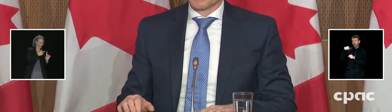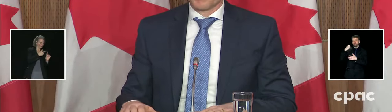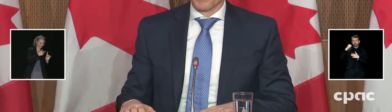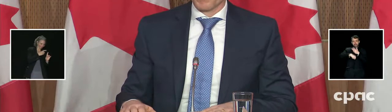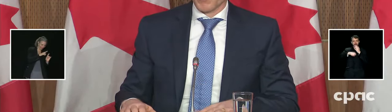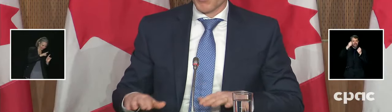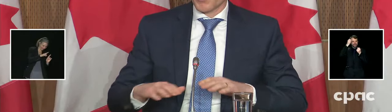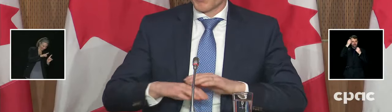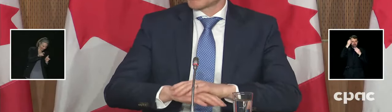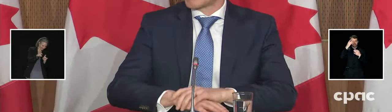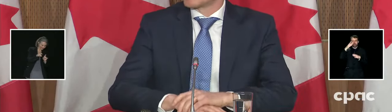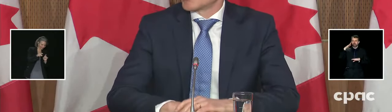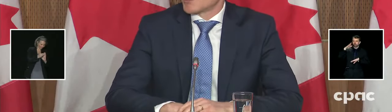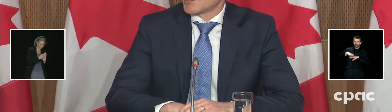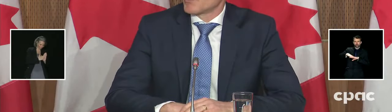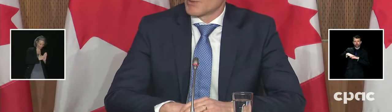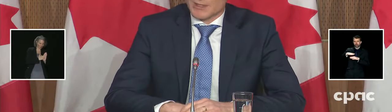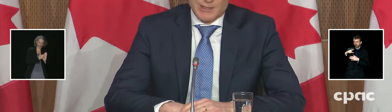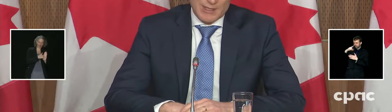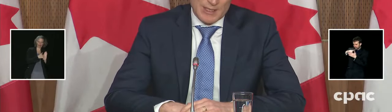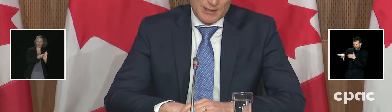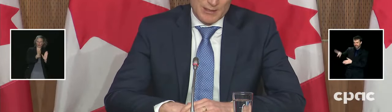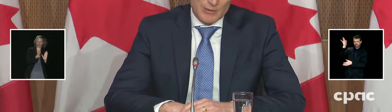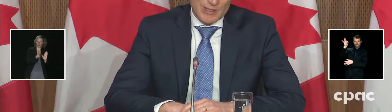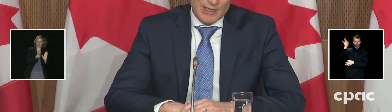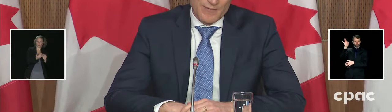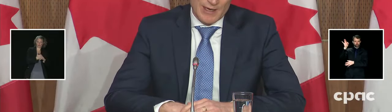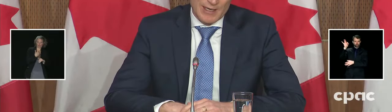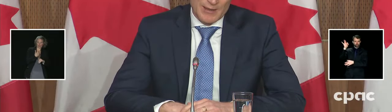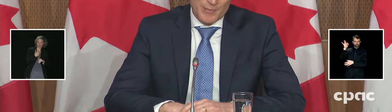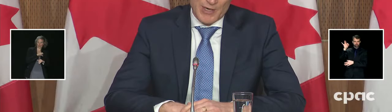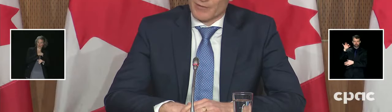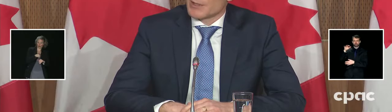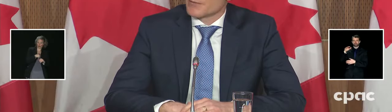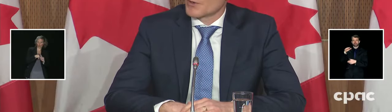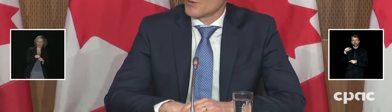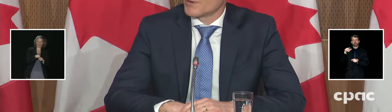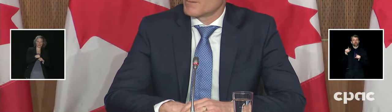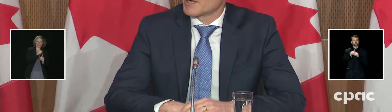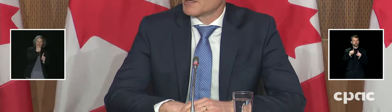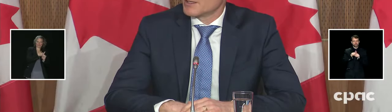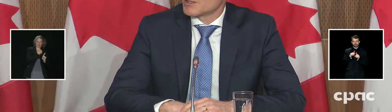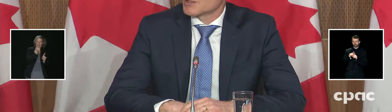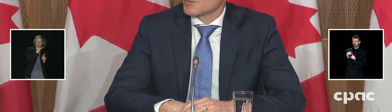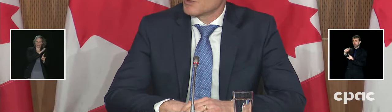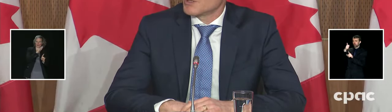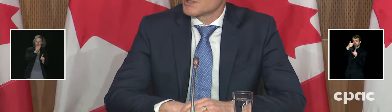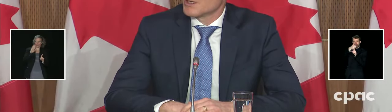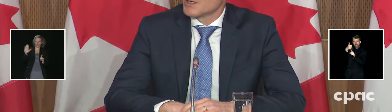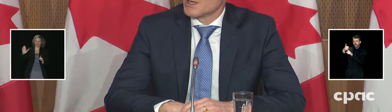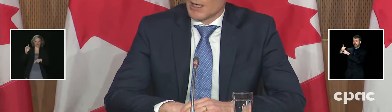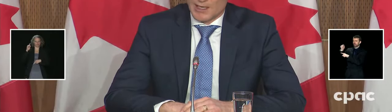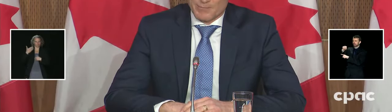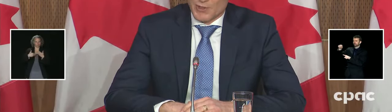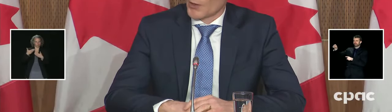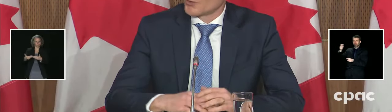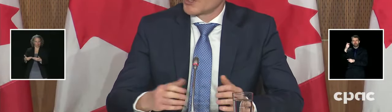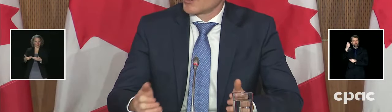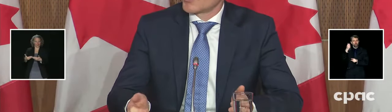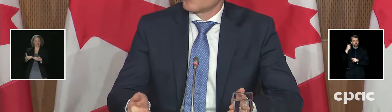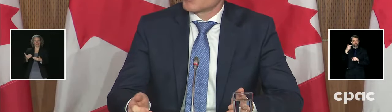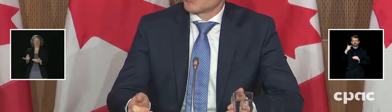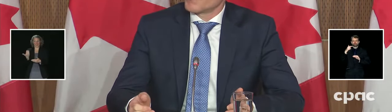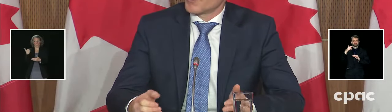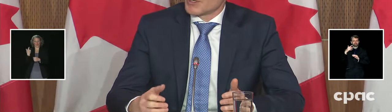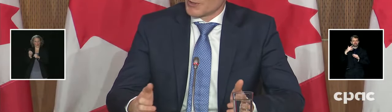the challenge then was to identify the prevalence of COVID among Indigenous communities, not